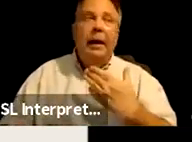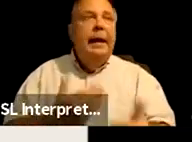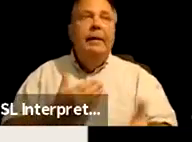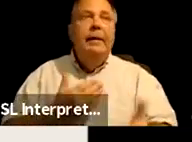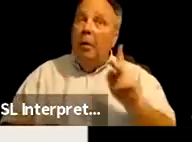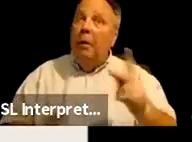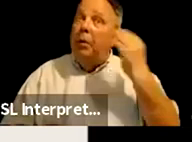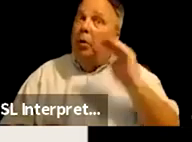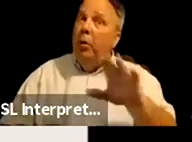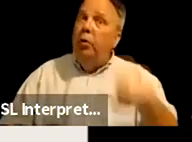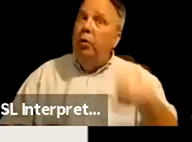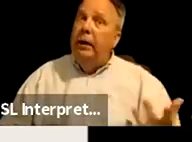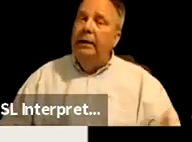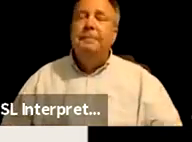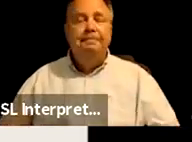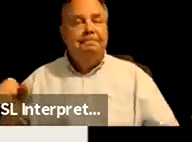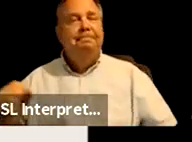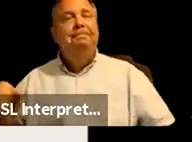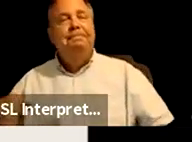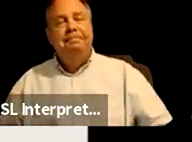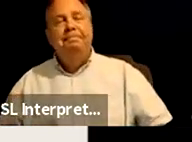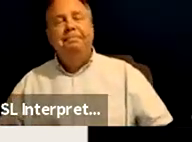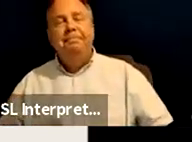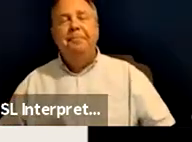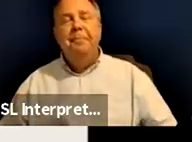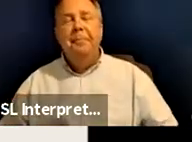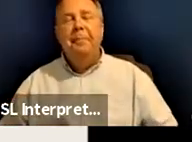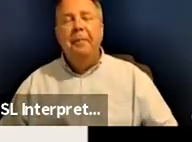know your needs? Yeah. Um,